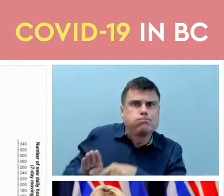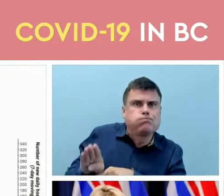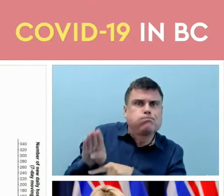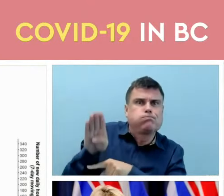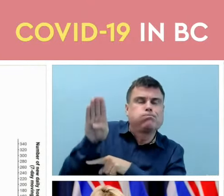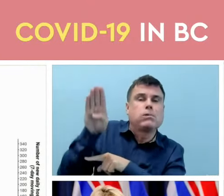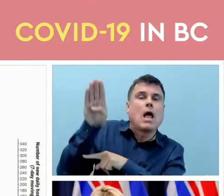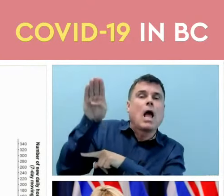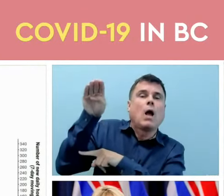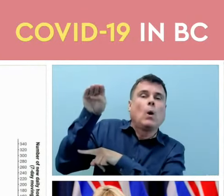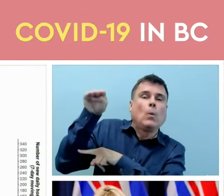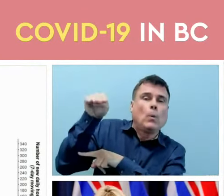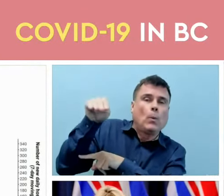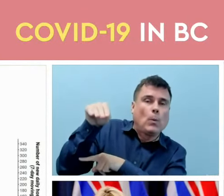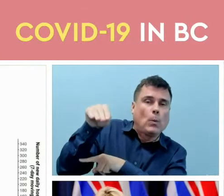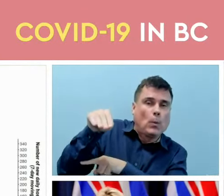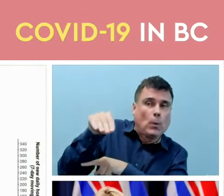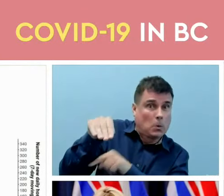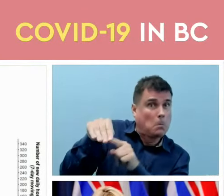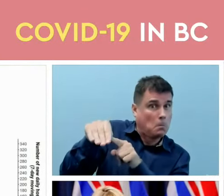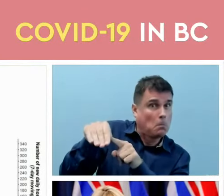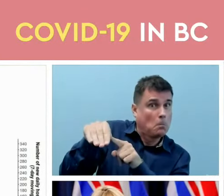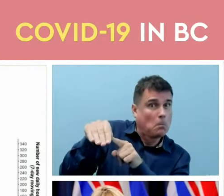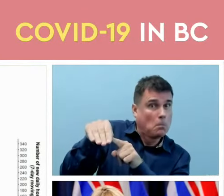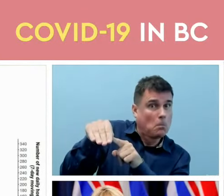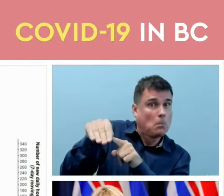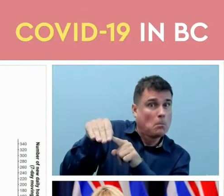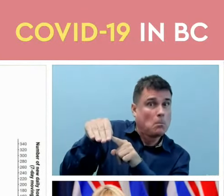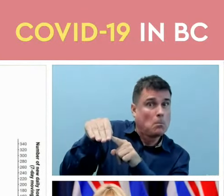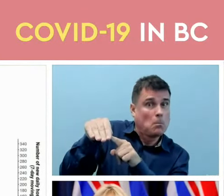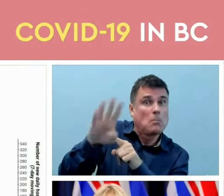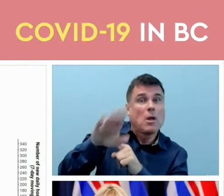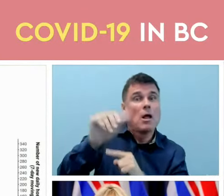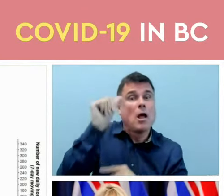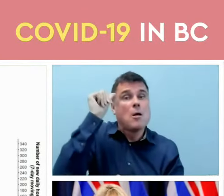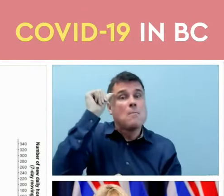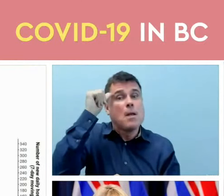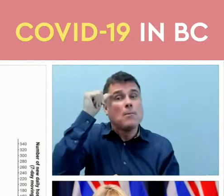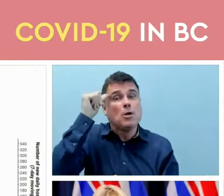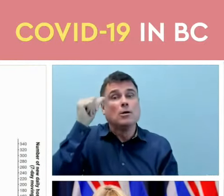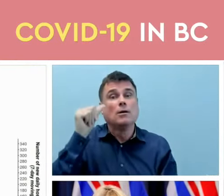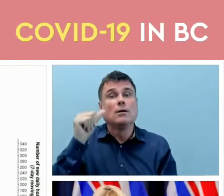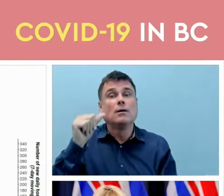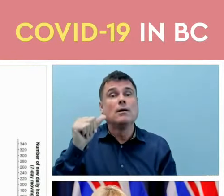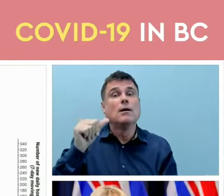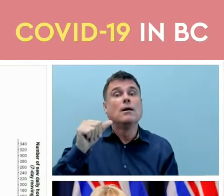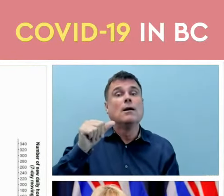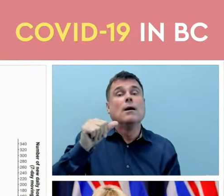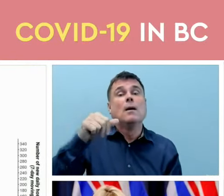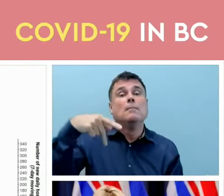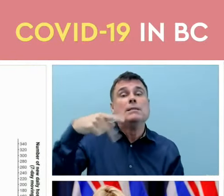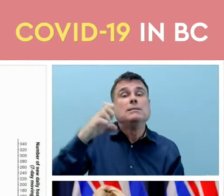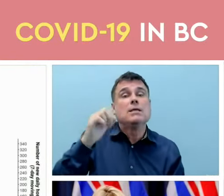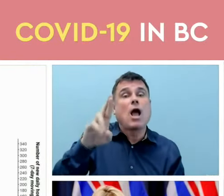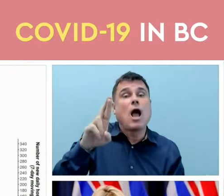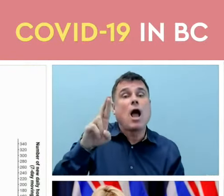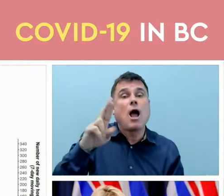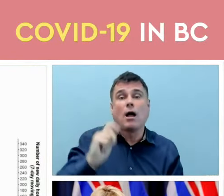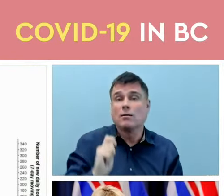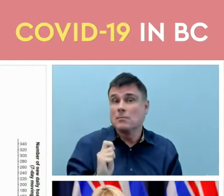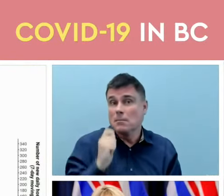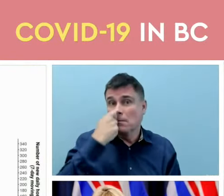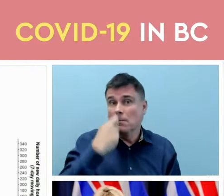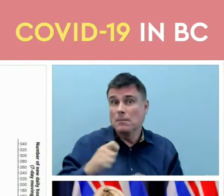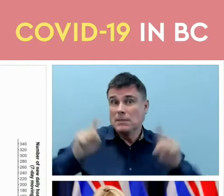a relatively low level. And I need to reflect, that this is PCR positive cases. Not everybody who's had